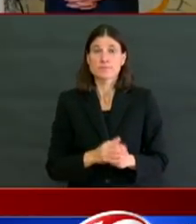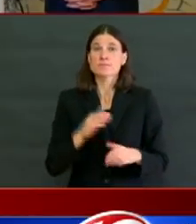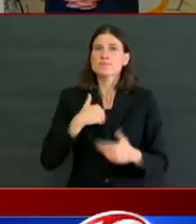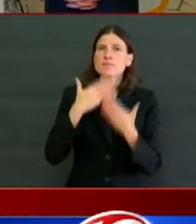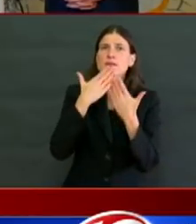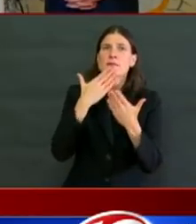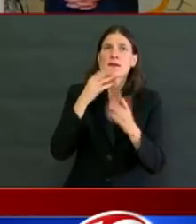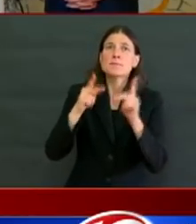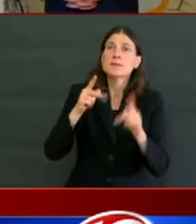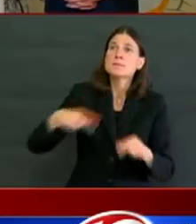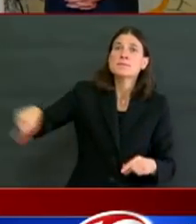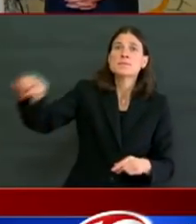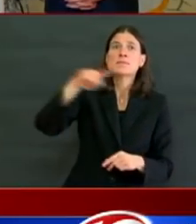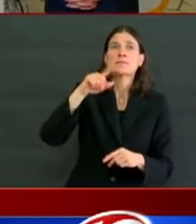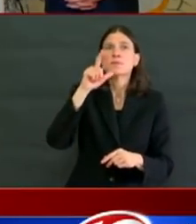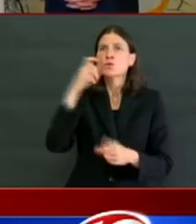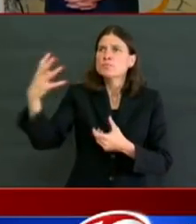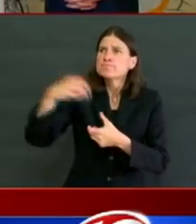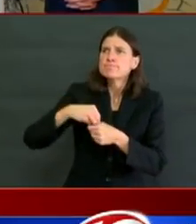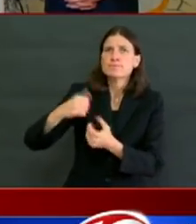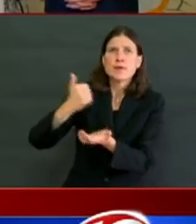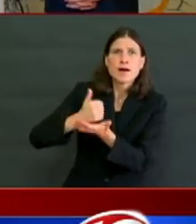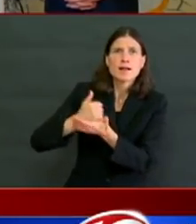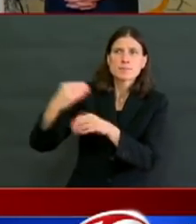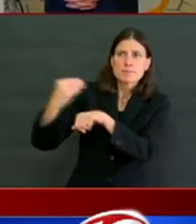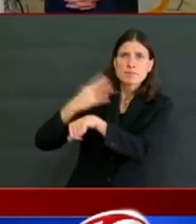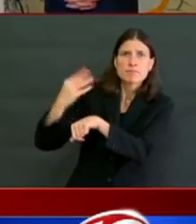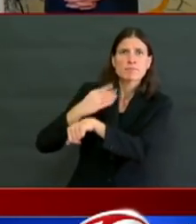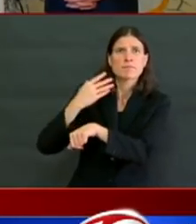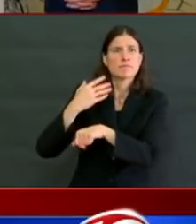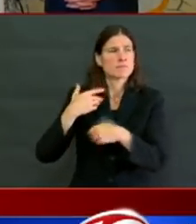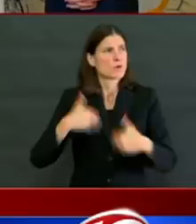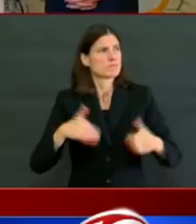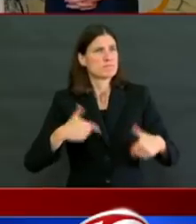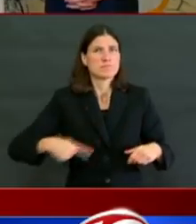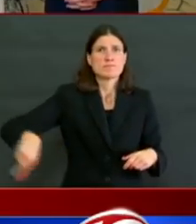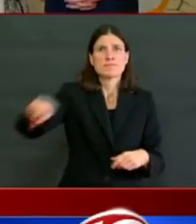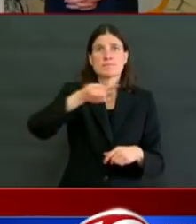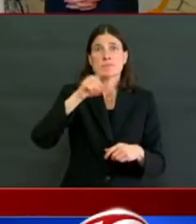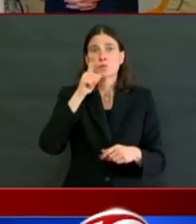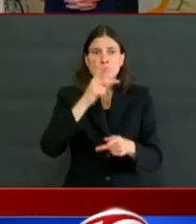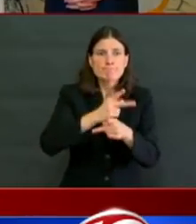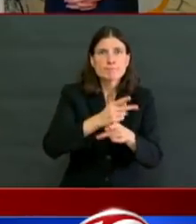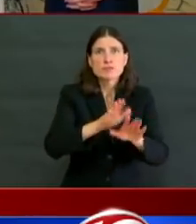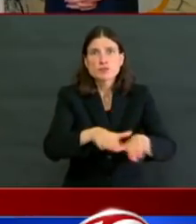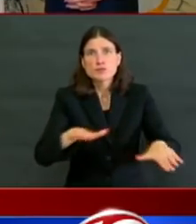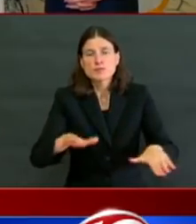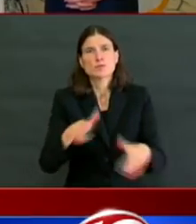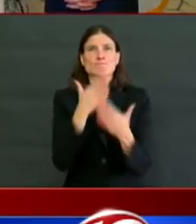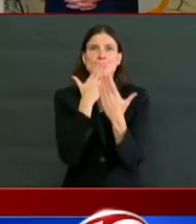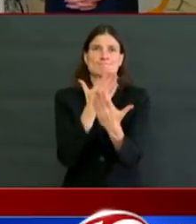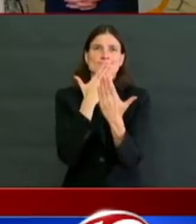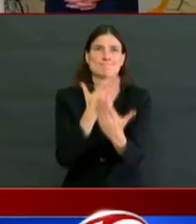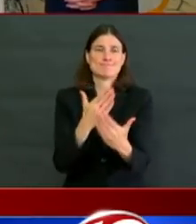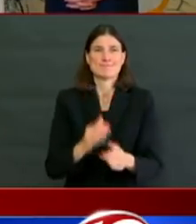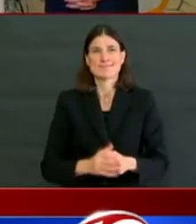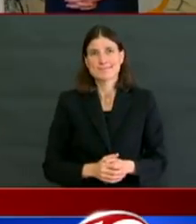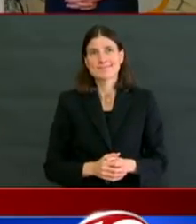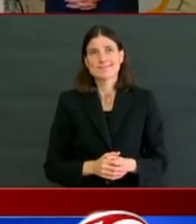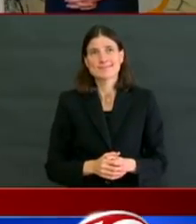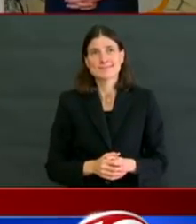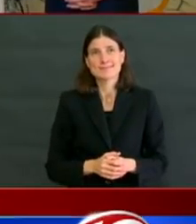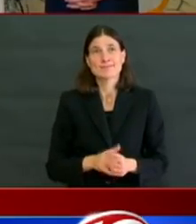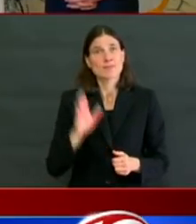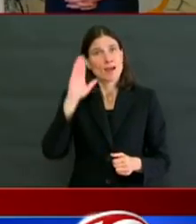This is the beginning of what we're all going to have to do. Change the way we work. Change the way we schedule